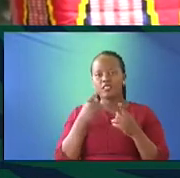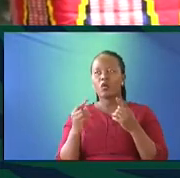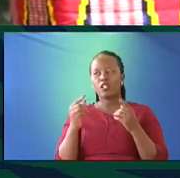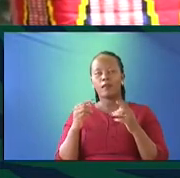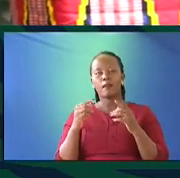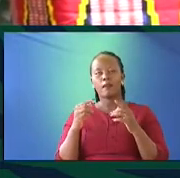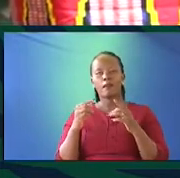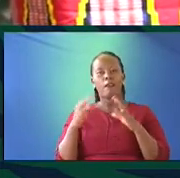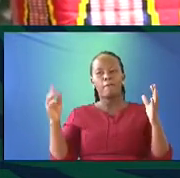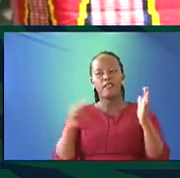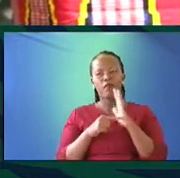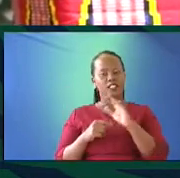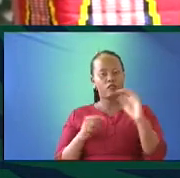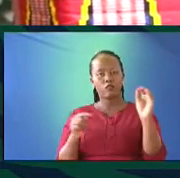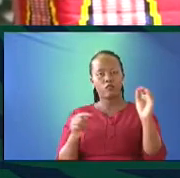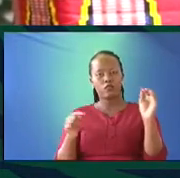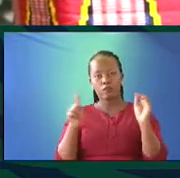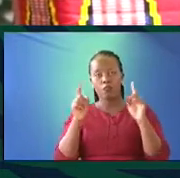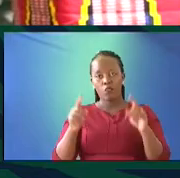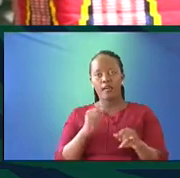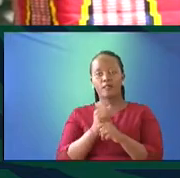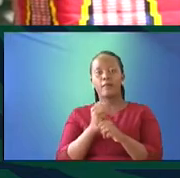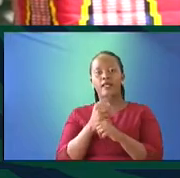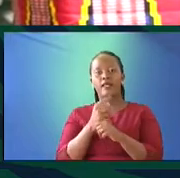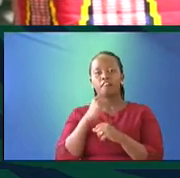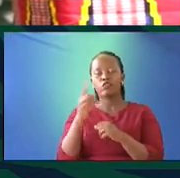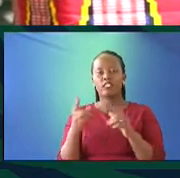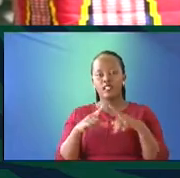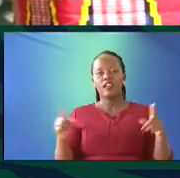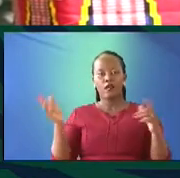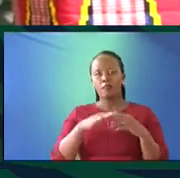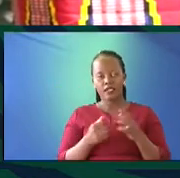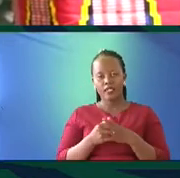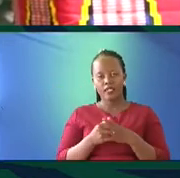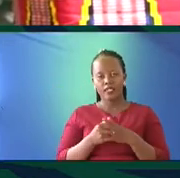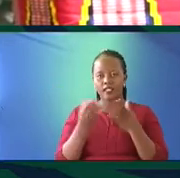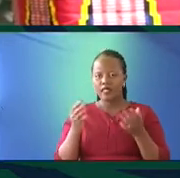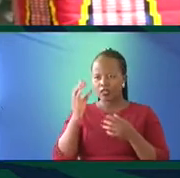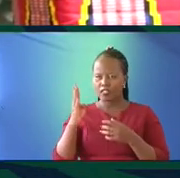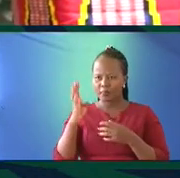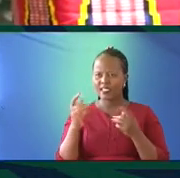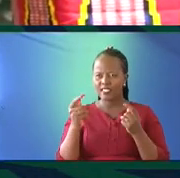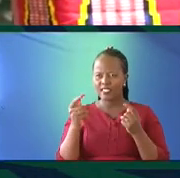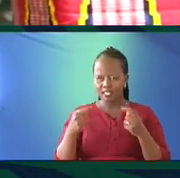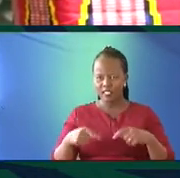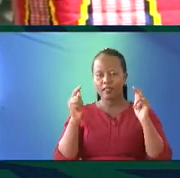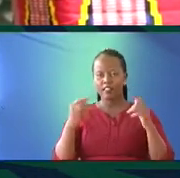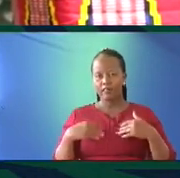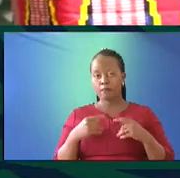into the main point, which was we must get this language back into our curriculum. The CBC is making attempts, but